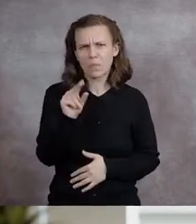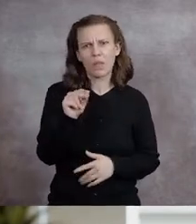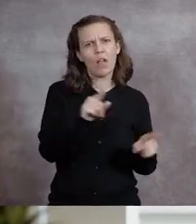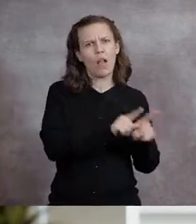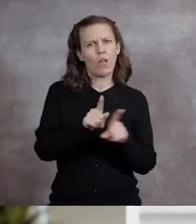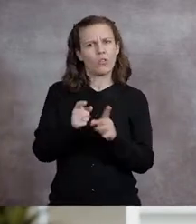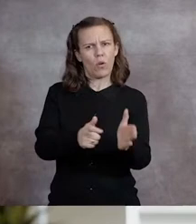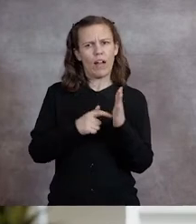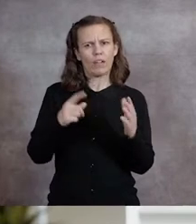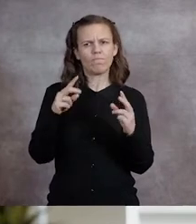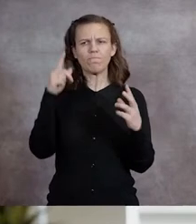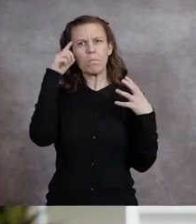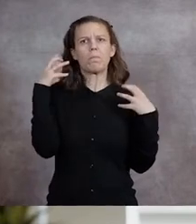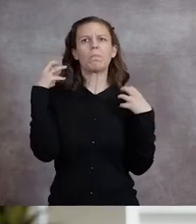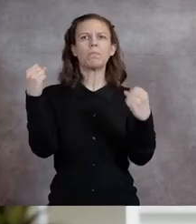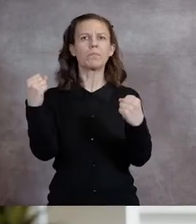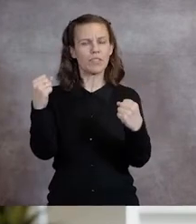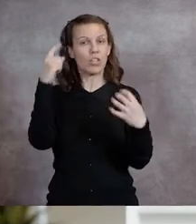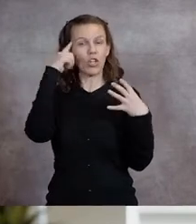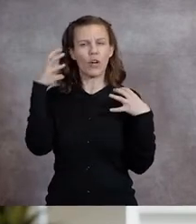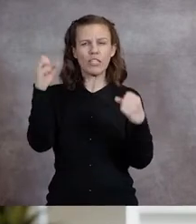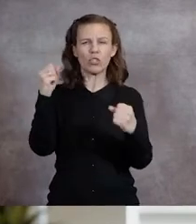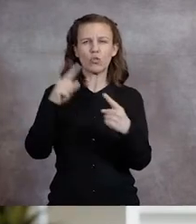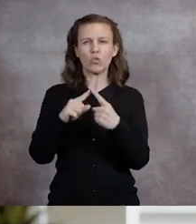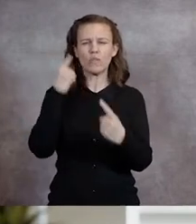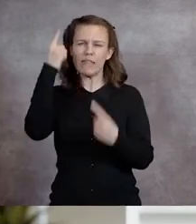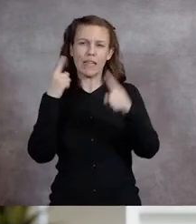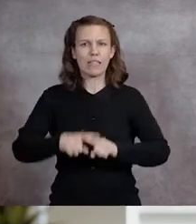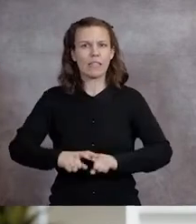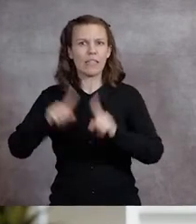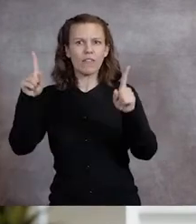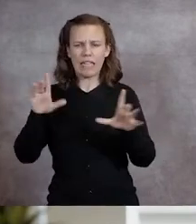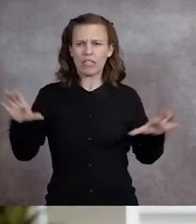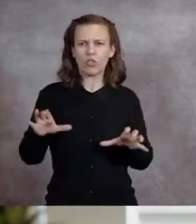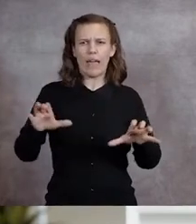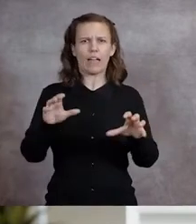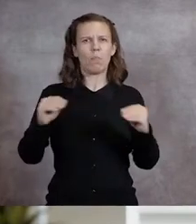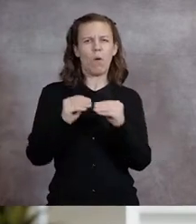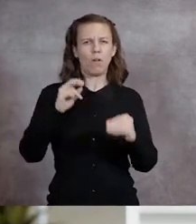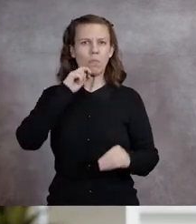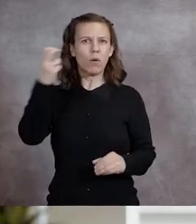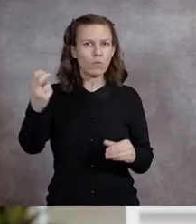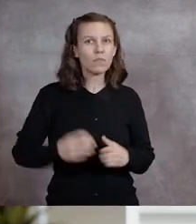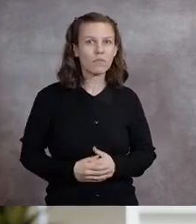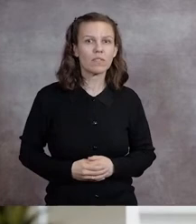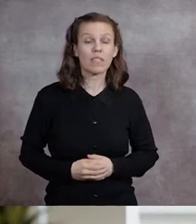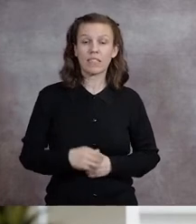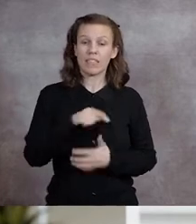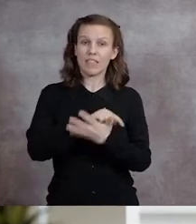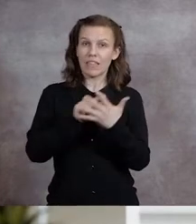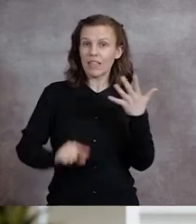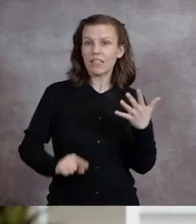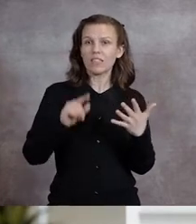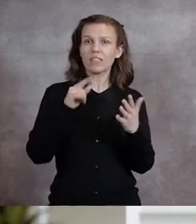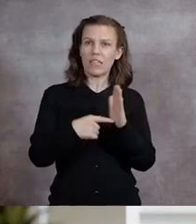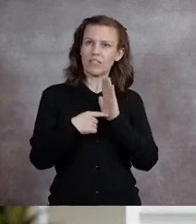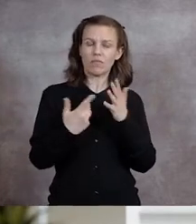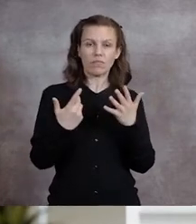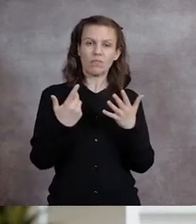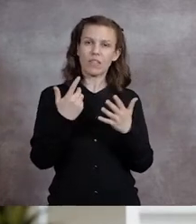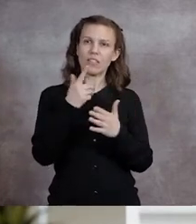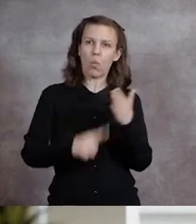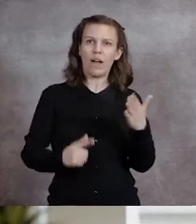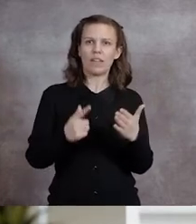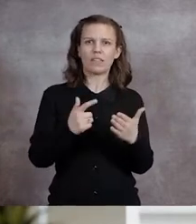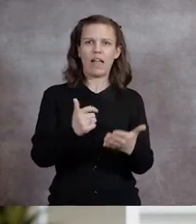also takes genuine courage, courage to think differently and act boldly. These are the benchmarks of our grand